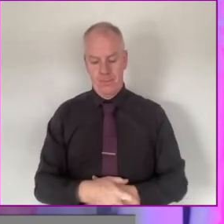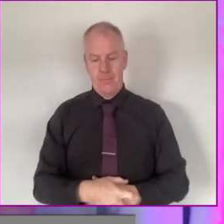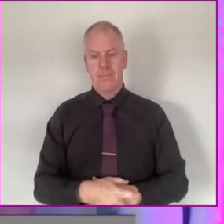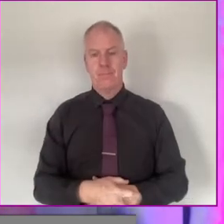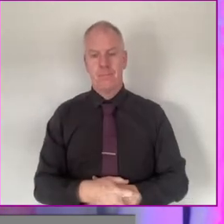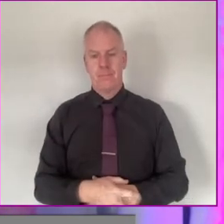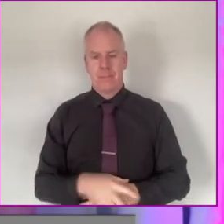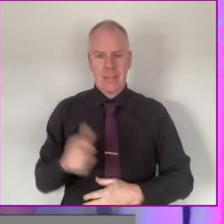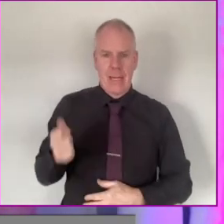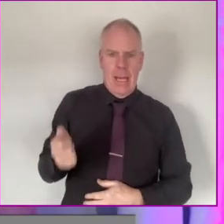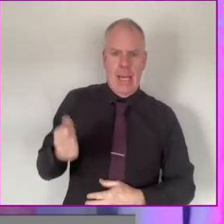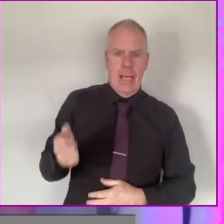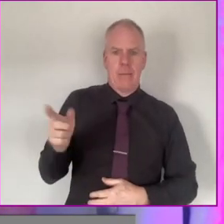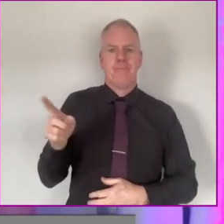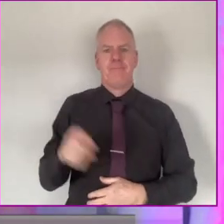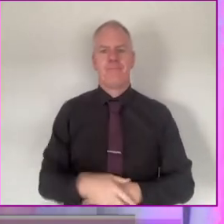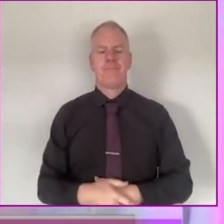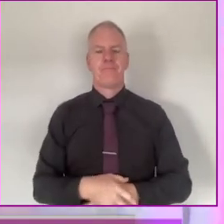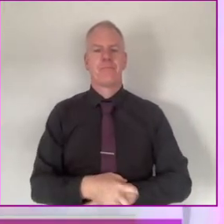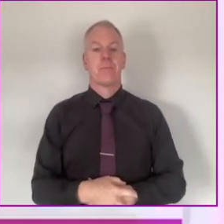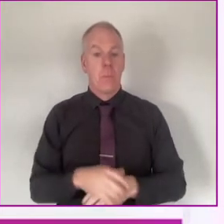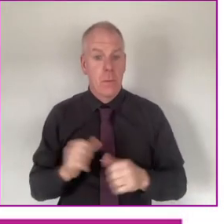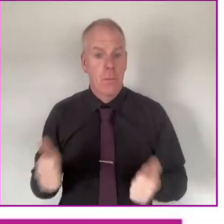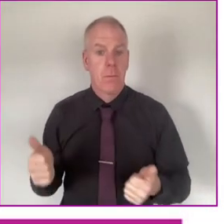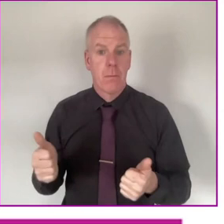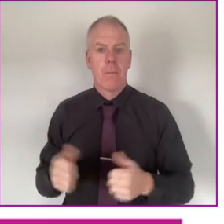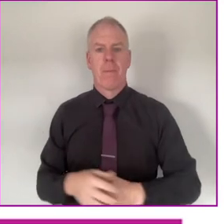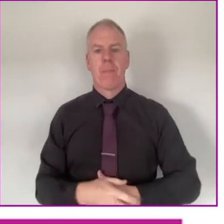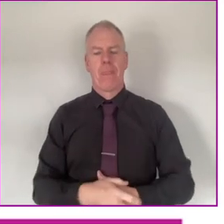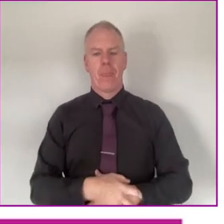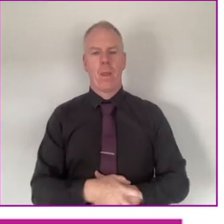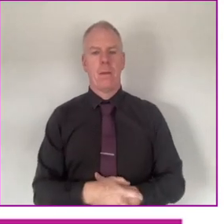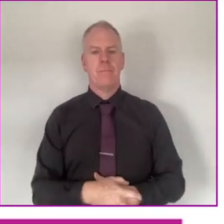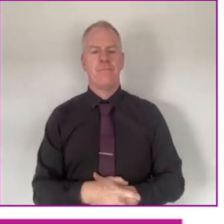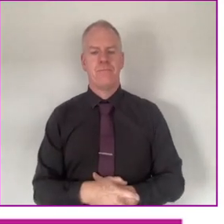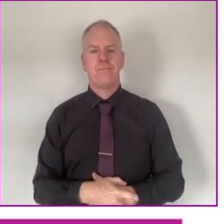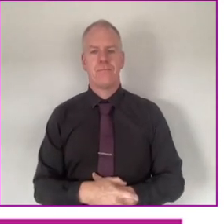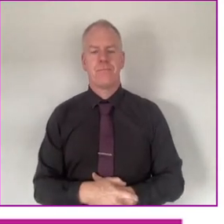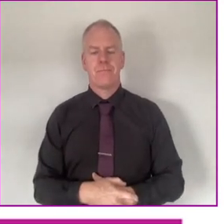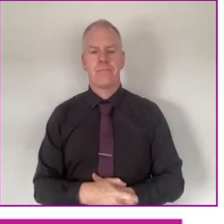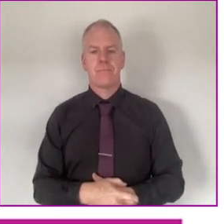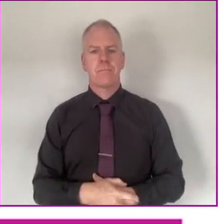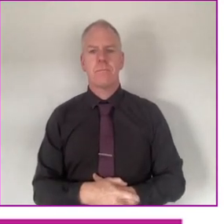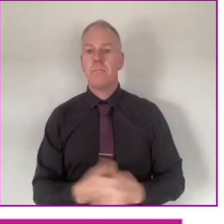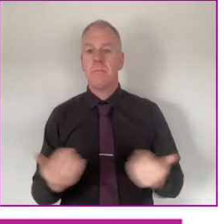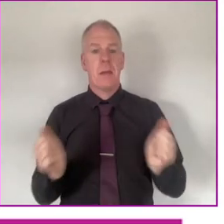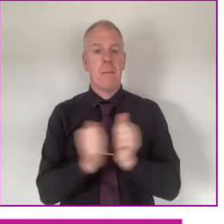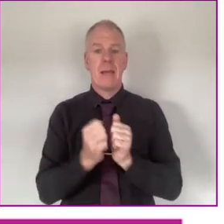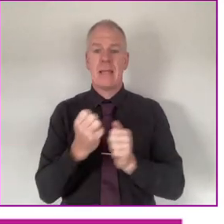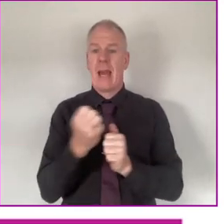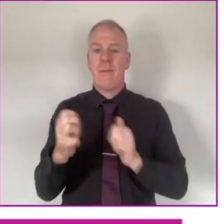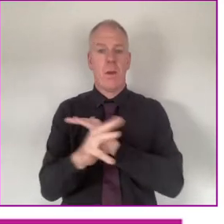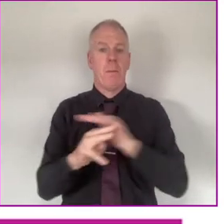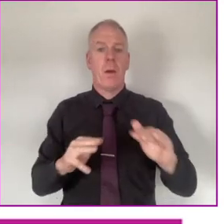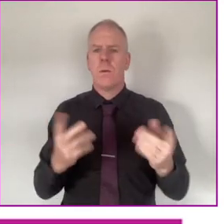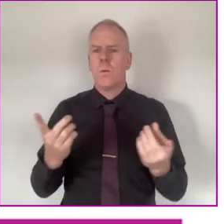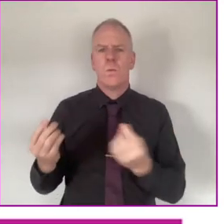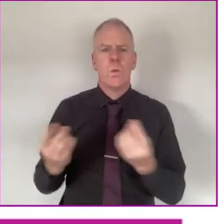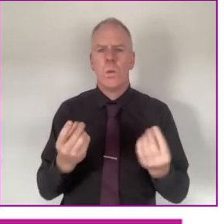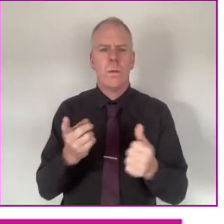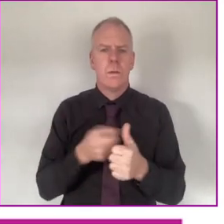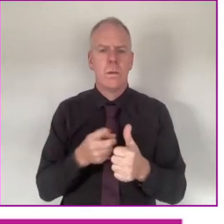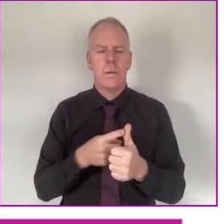So, where's my clicker? Here, just see. It's working? Oh, yeah. Right. We meet monthly,